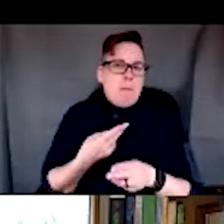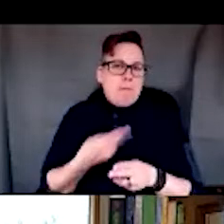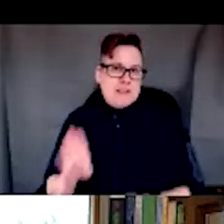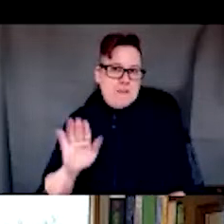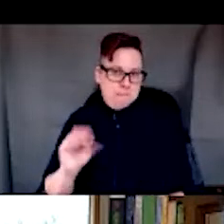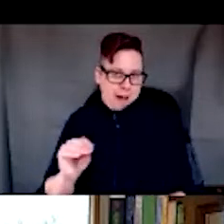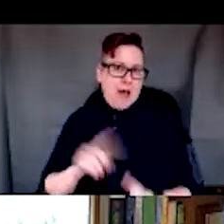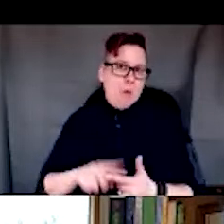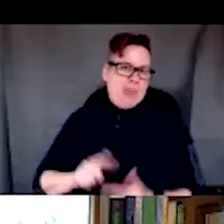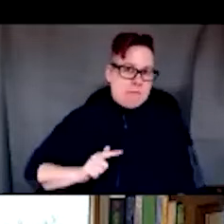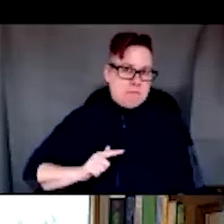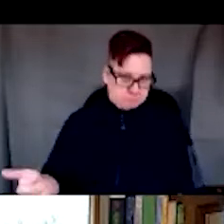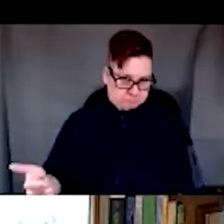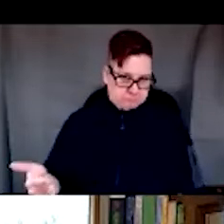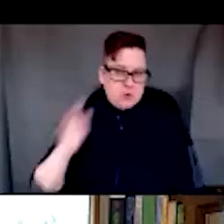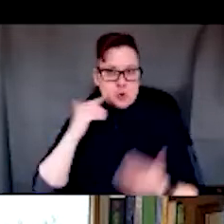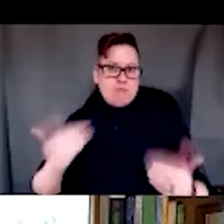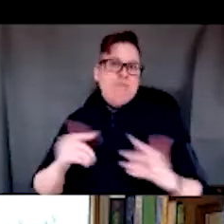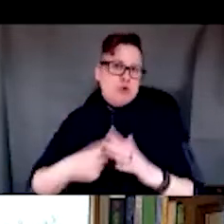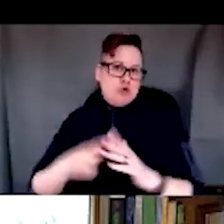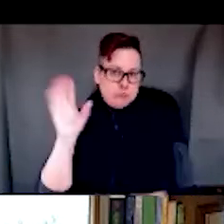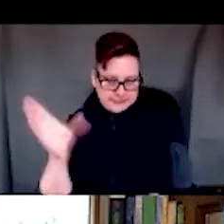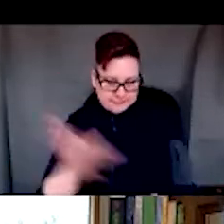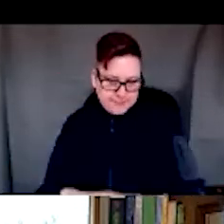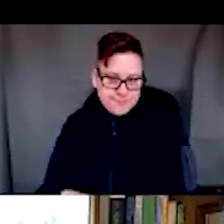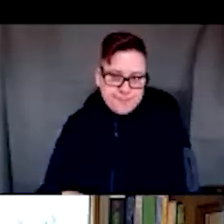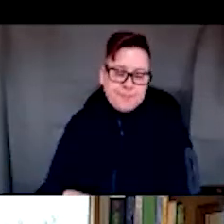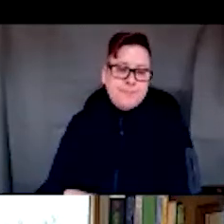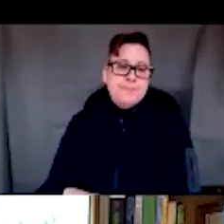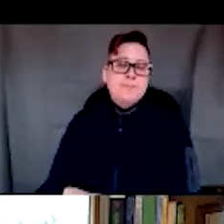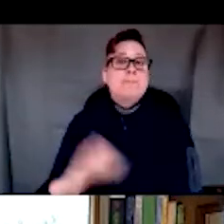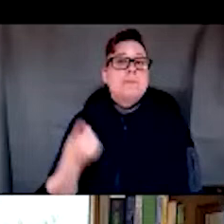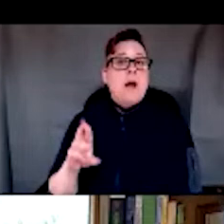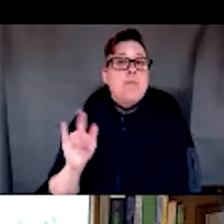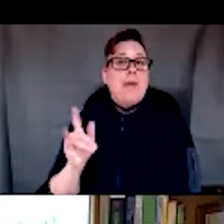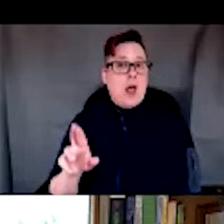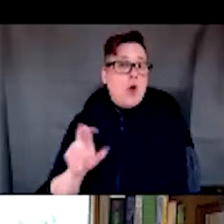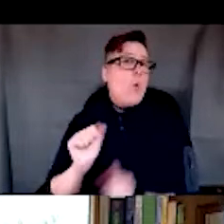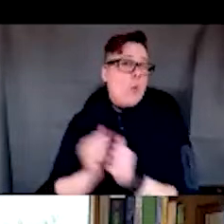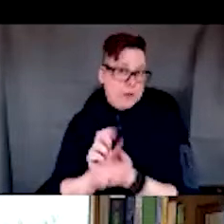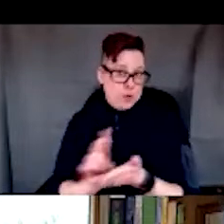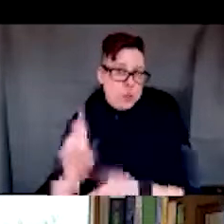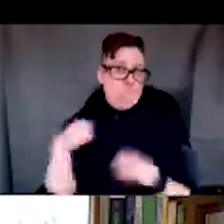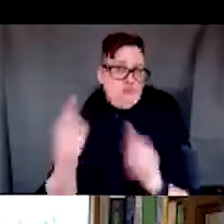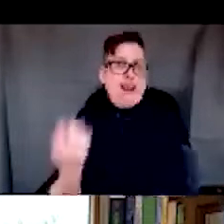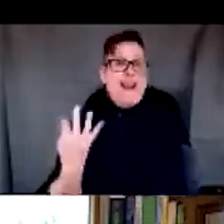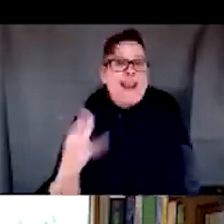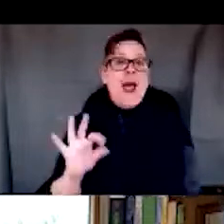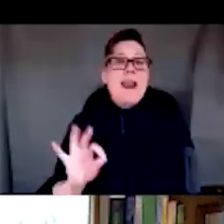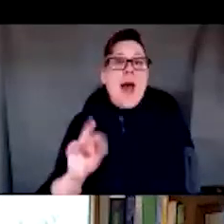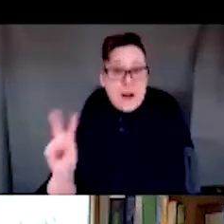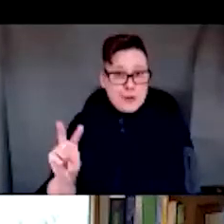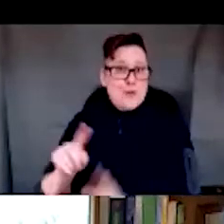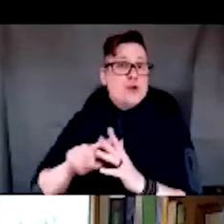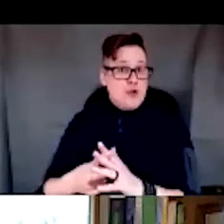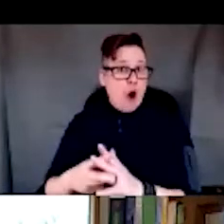Baylor and then turn it over to her so that we can get the presentation started. Dr. Baylor has been with the university since 1992. She started